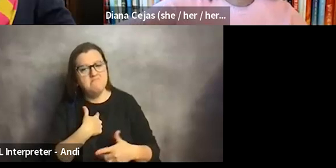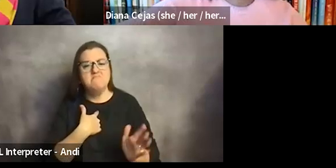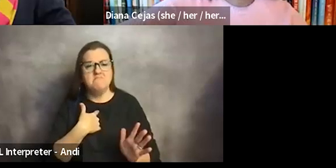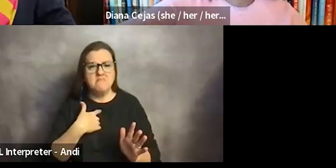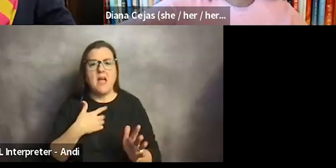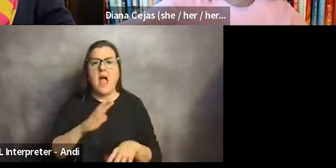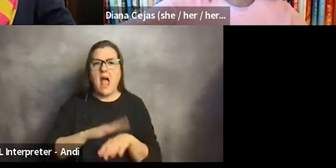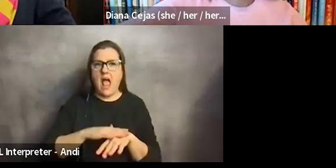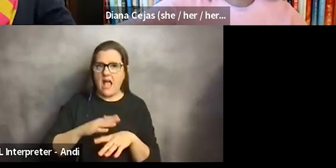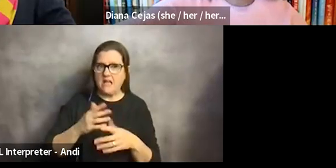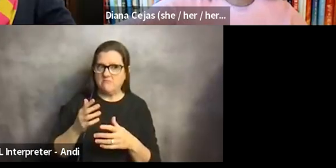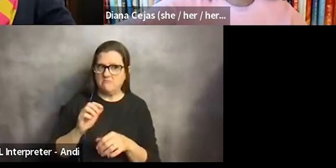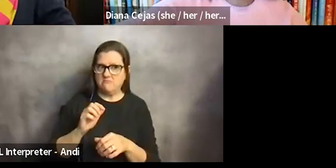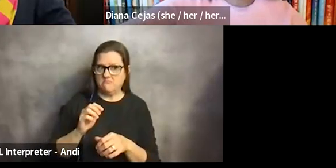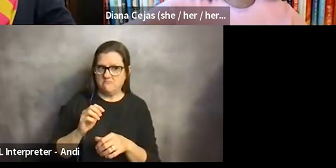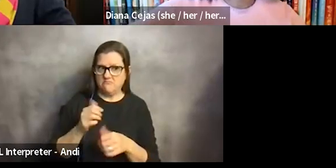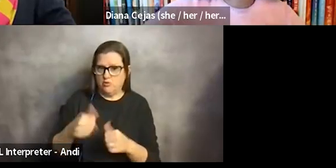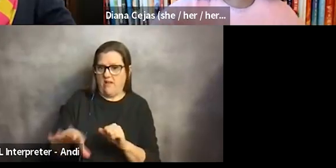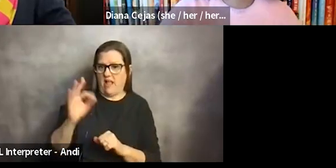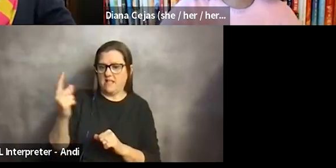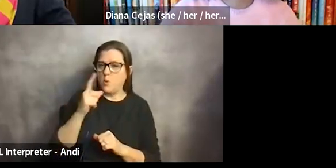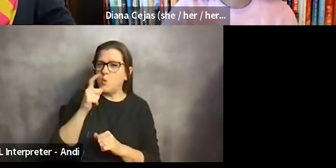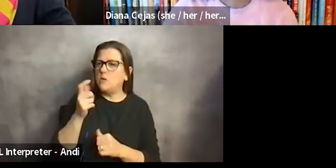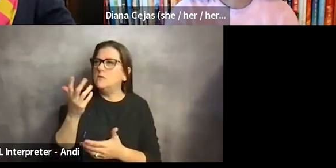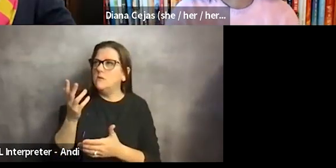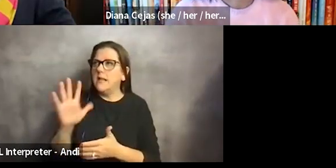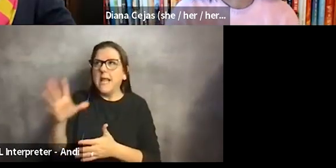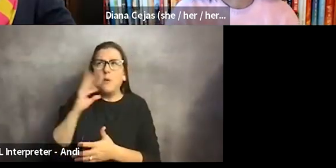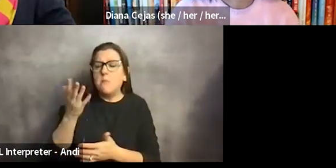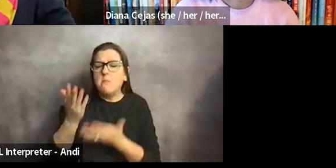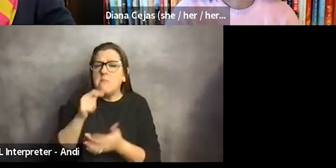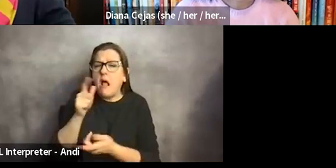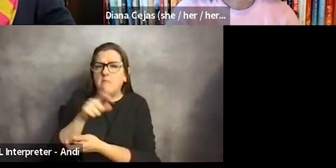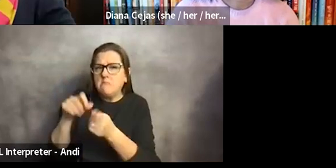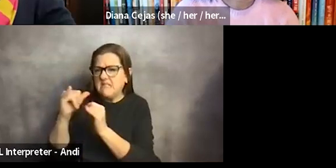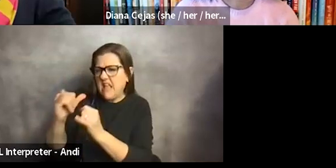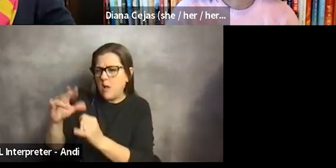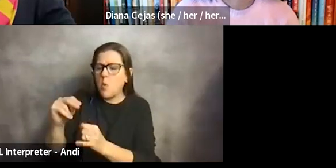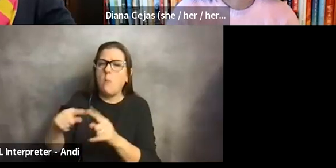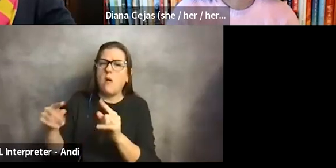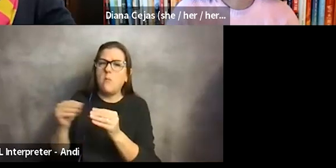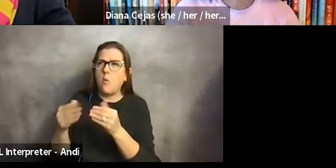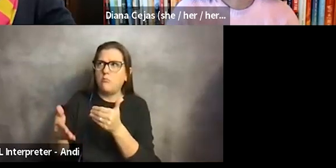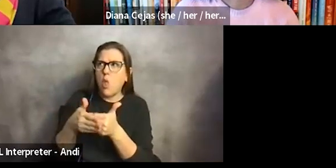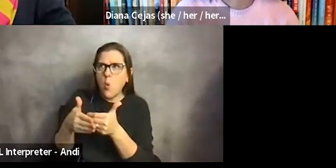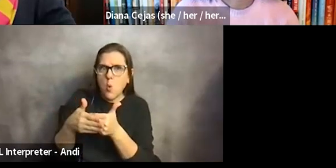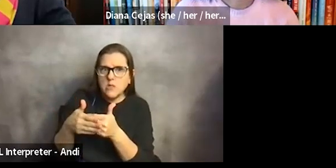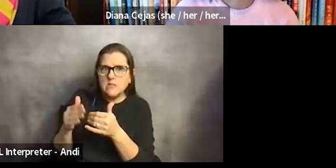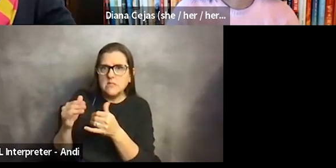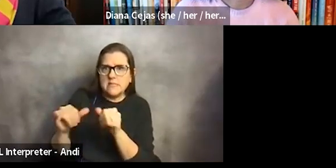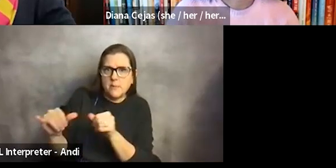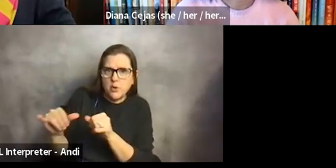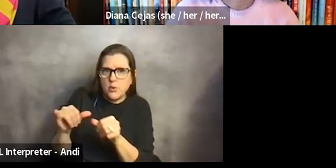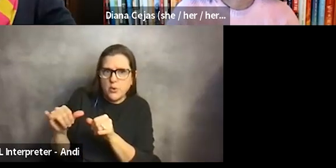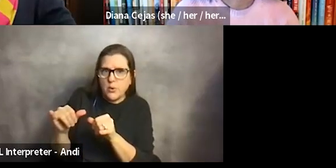either, even if it isn't the exact same experience as me, um, is closer to that. And, you know, juxtapose that with